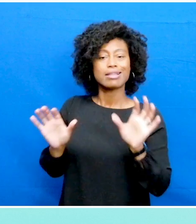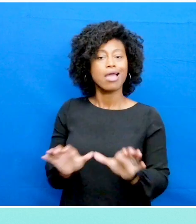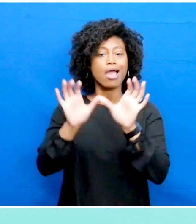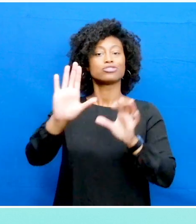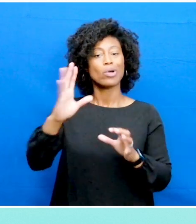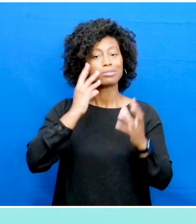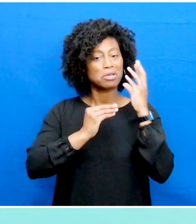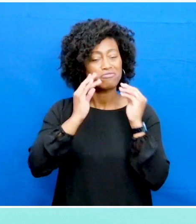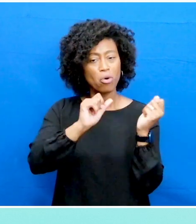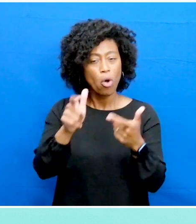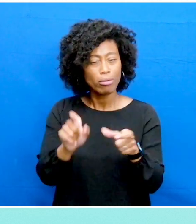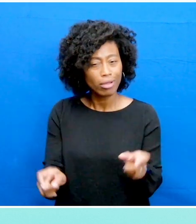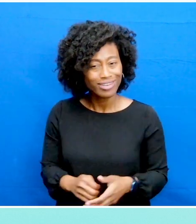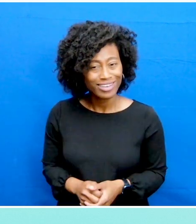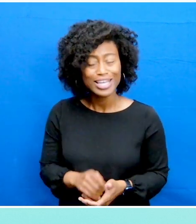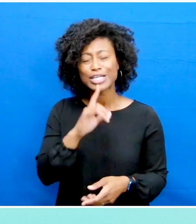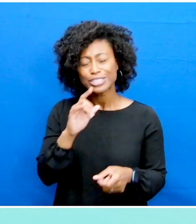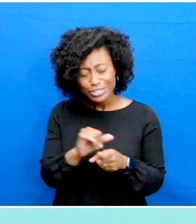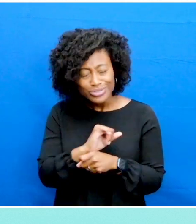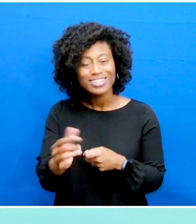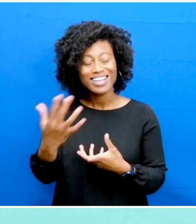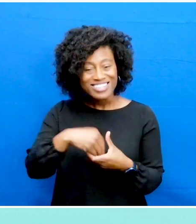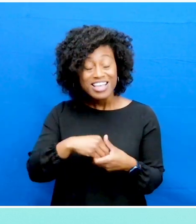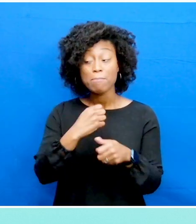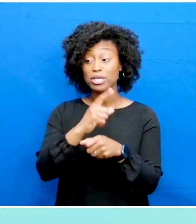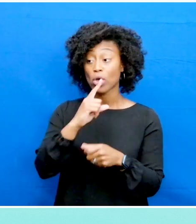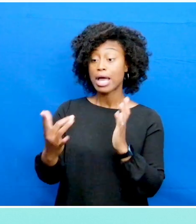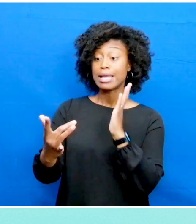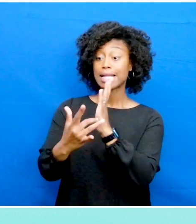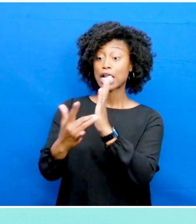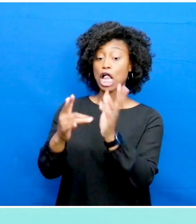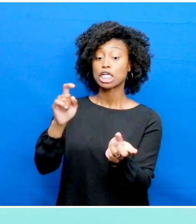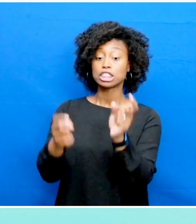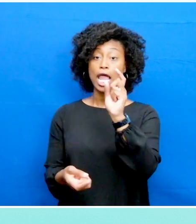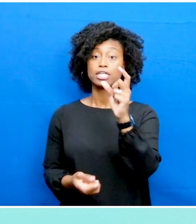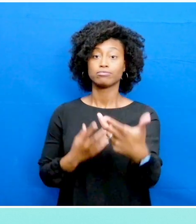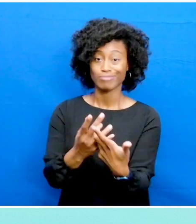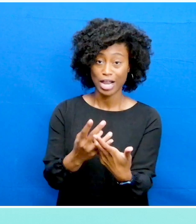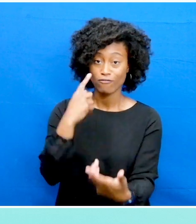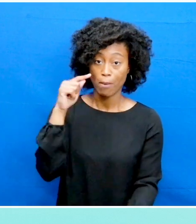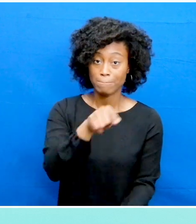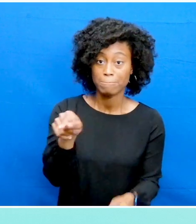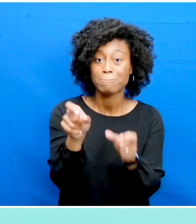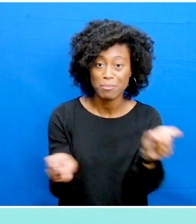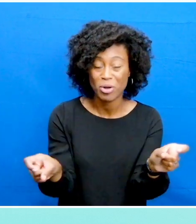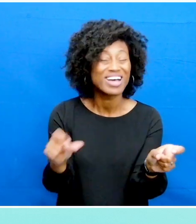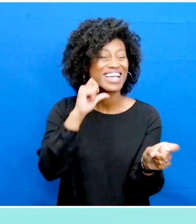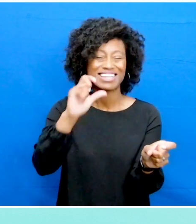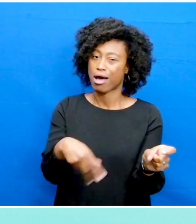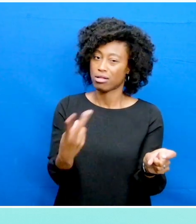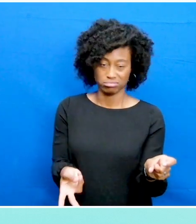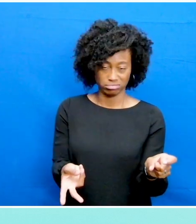experience for all users. It's truly inclusive, ensuring technology adapts to users' needs, not the other way